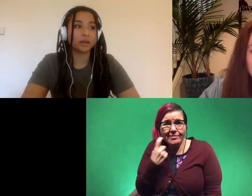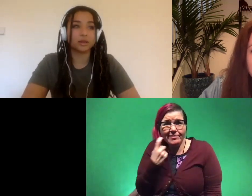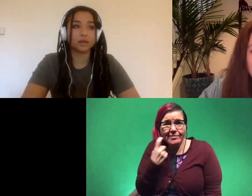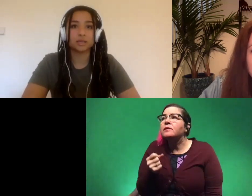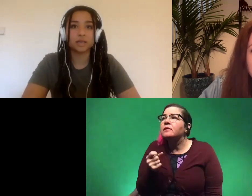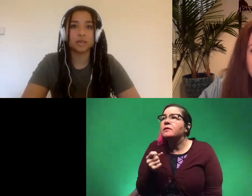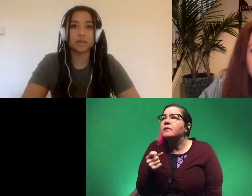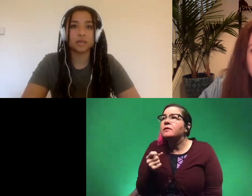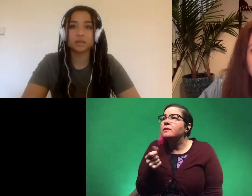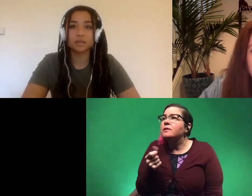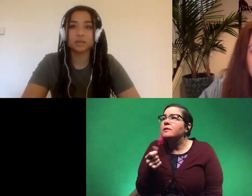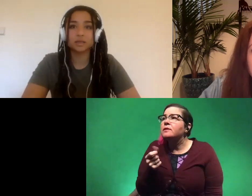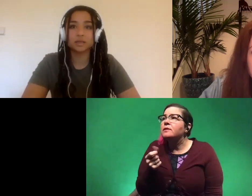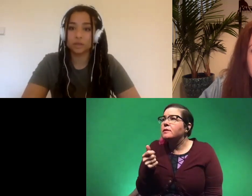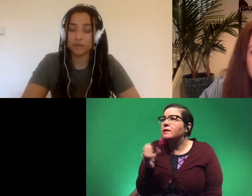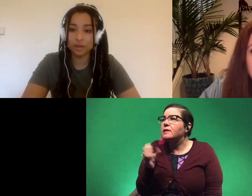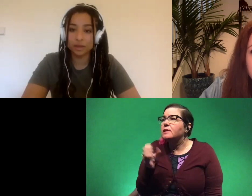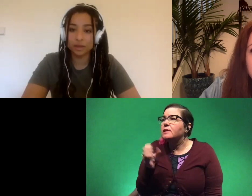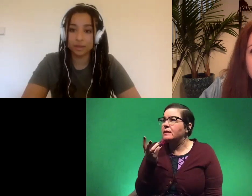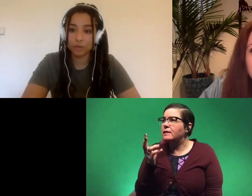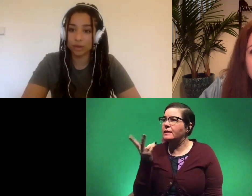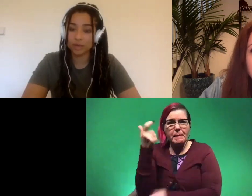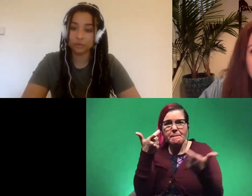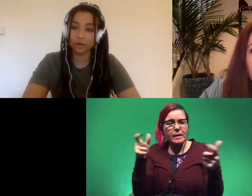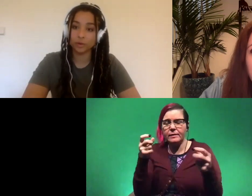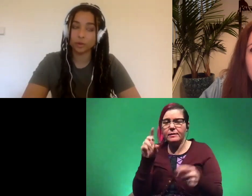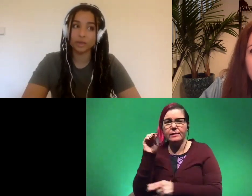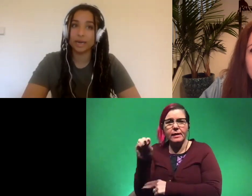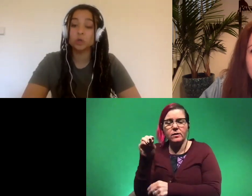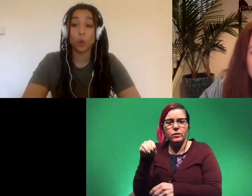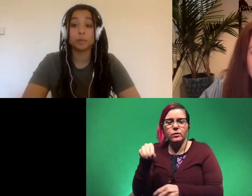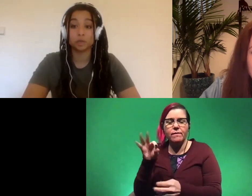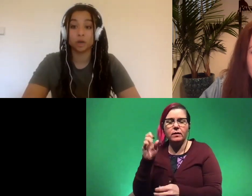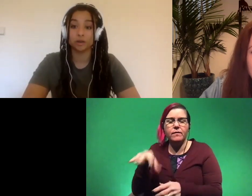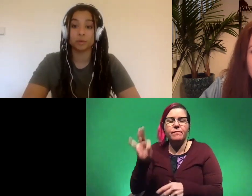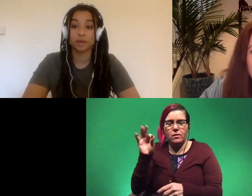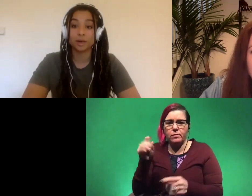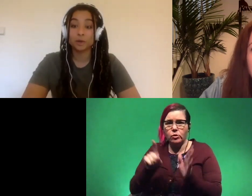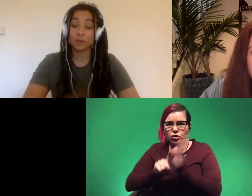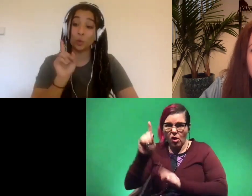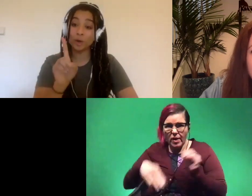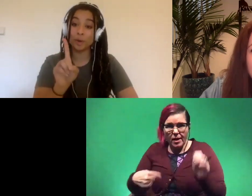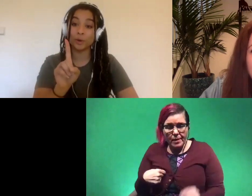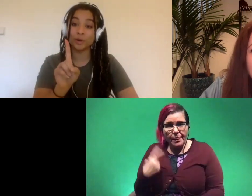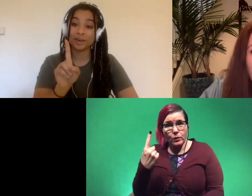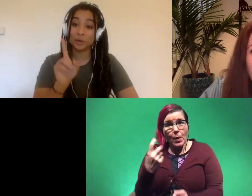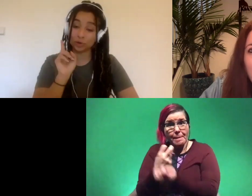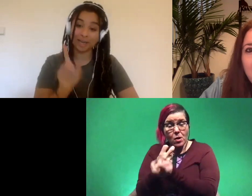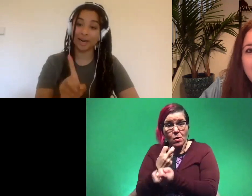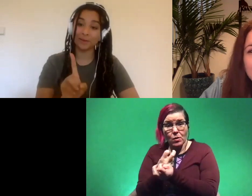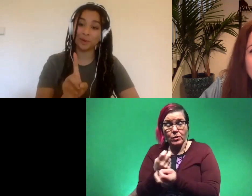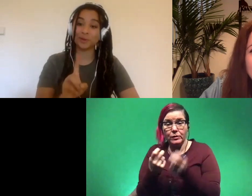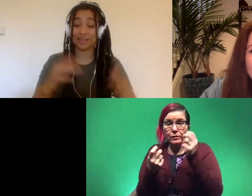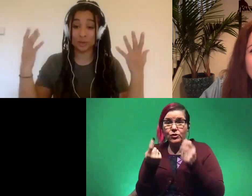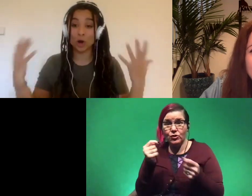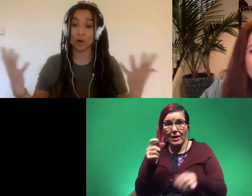the sixth or seventh biggest one that was ever found in the world and it's quite a bit taller than me so that's one bone you're trying to get out